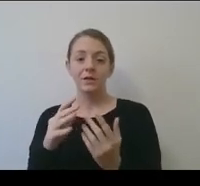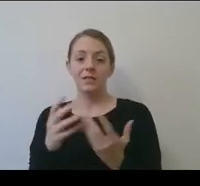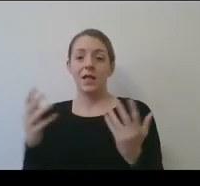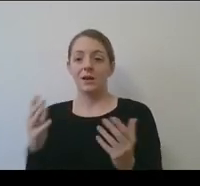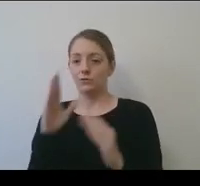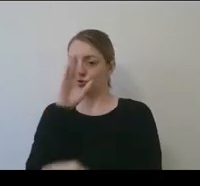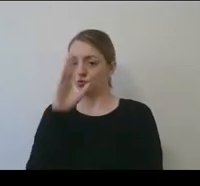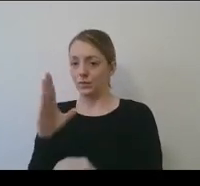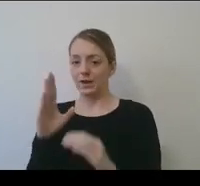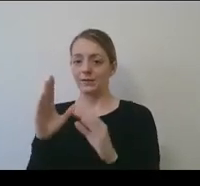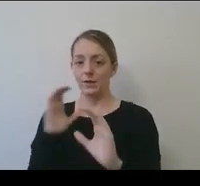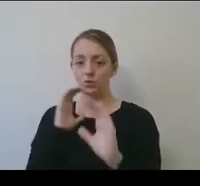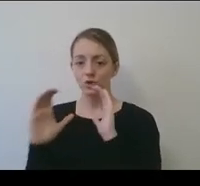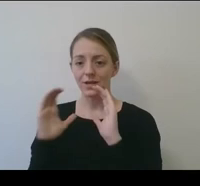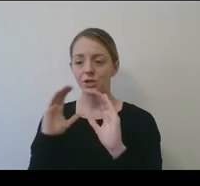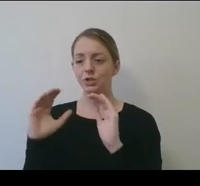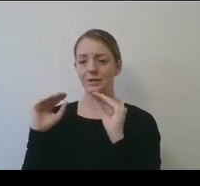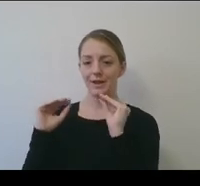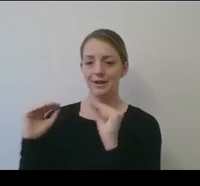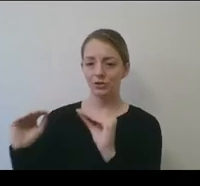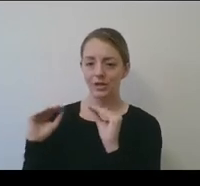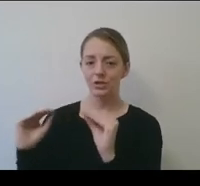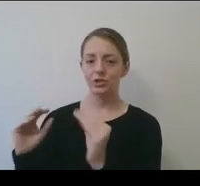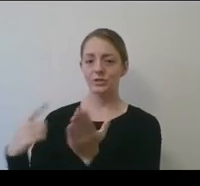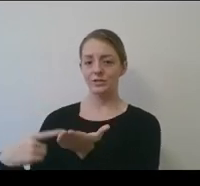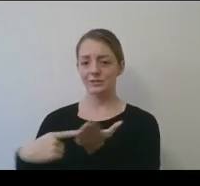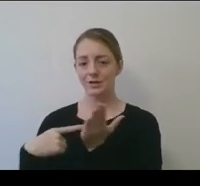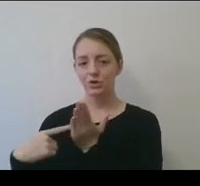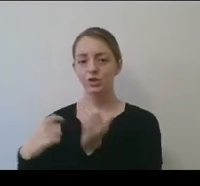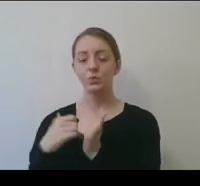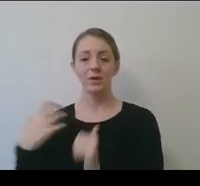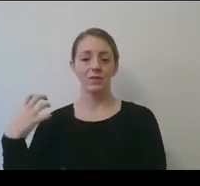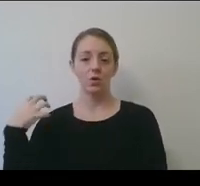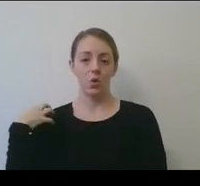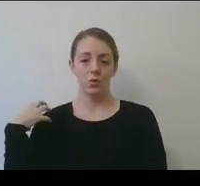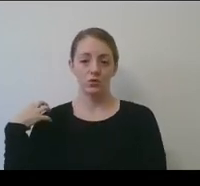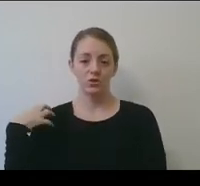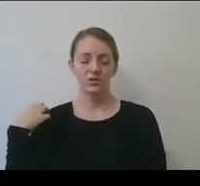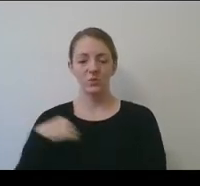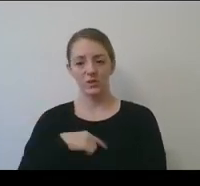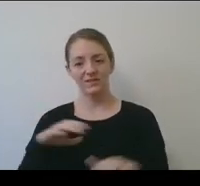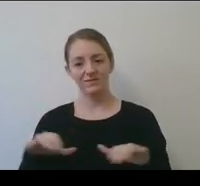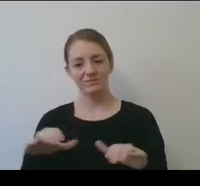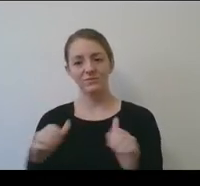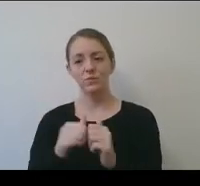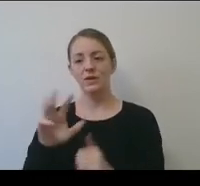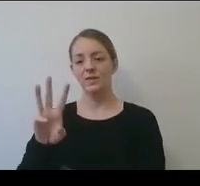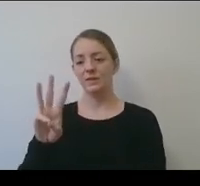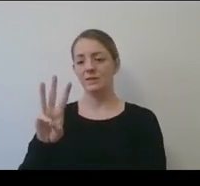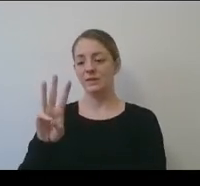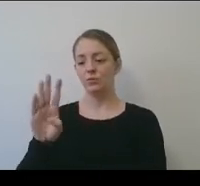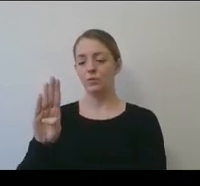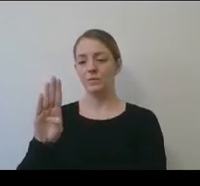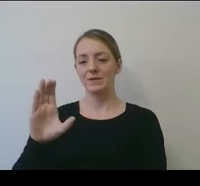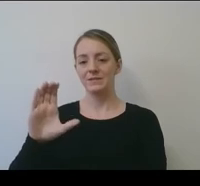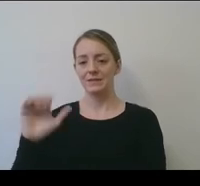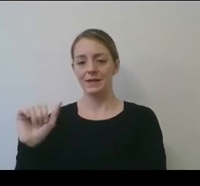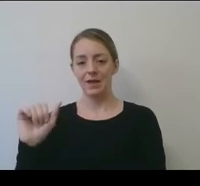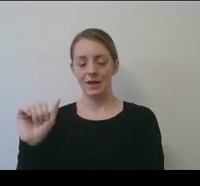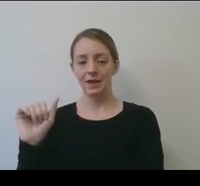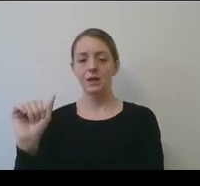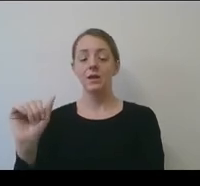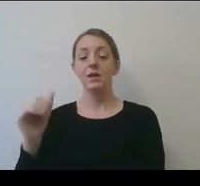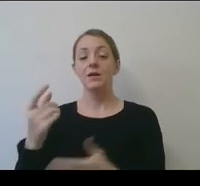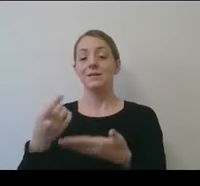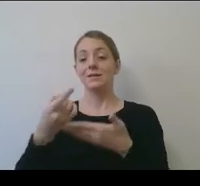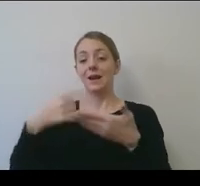education, and discussion place is our coaches. We've been very active with the WBCA. At the end of next week,